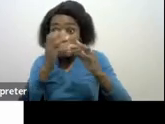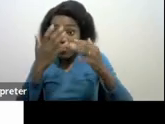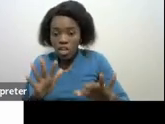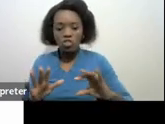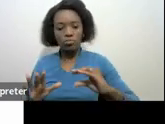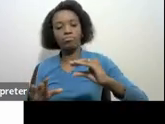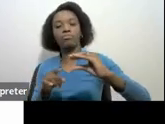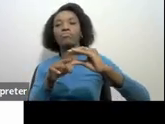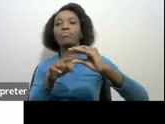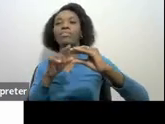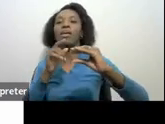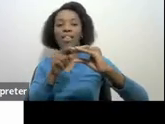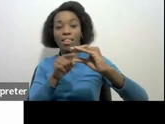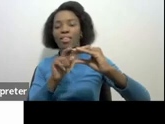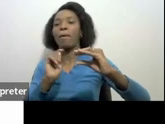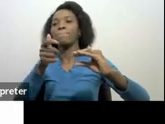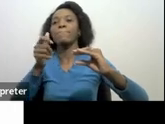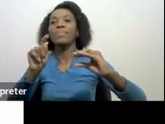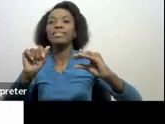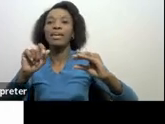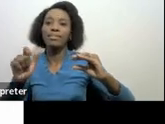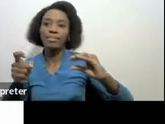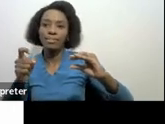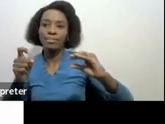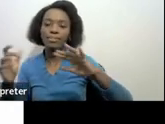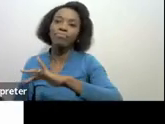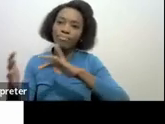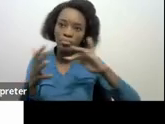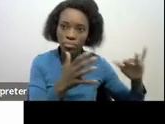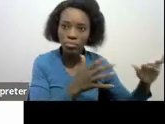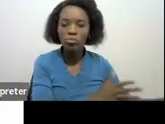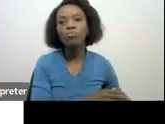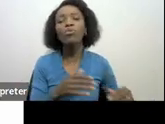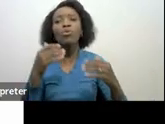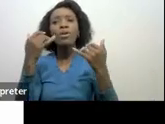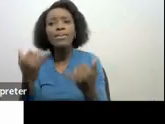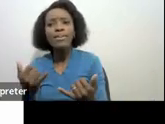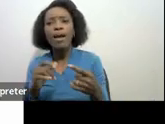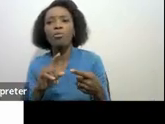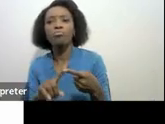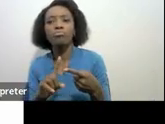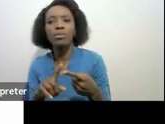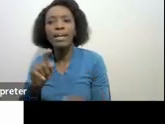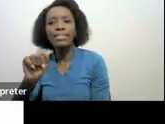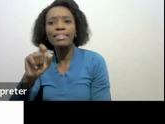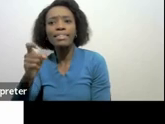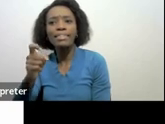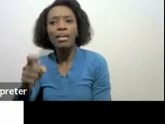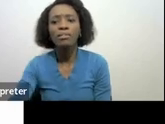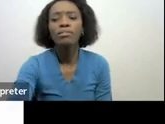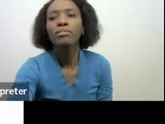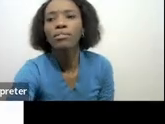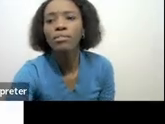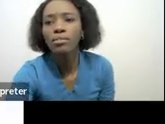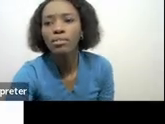on the tax threshold tax rebates and the tax rates the tax rates from 1 March 2022 to 28 February